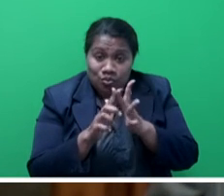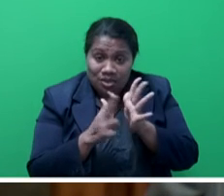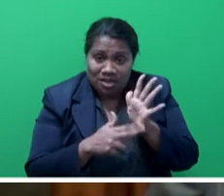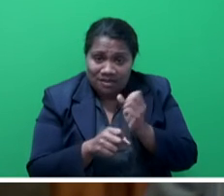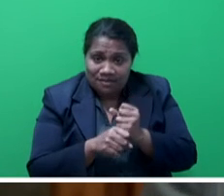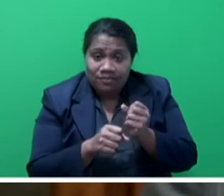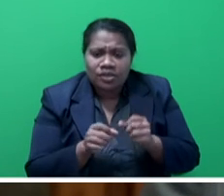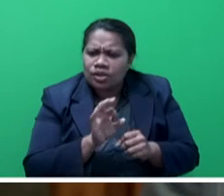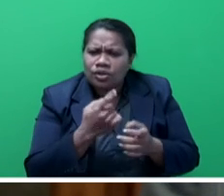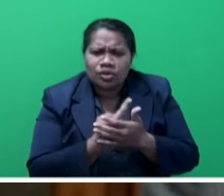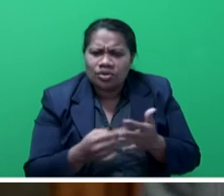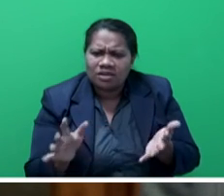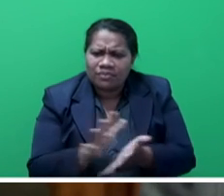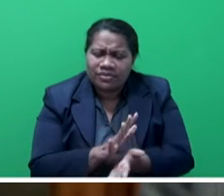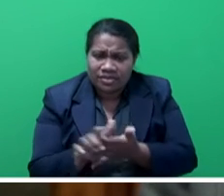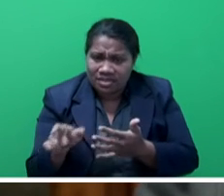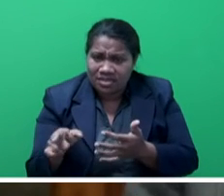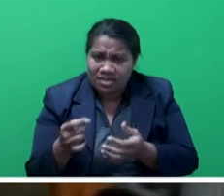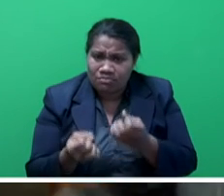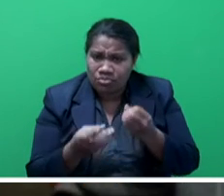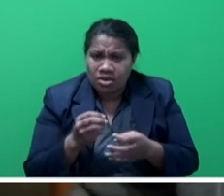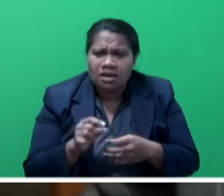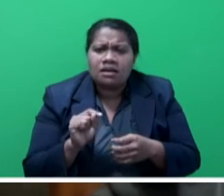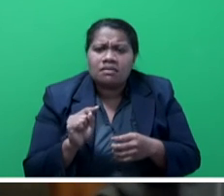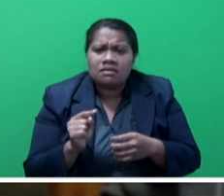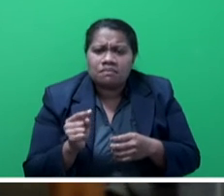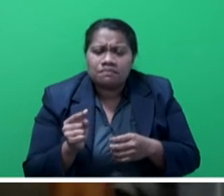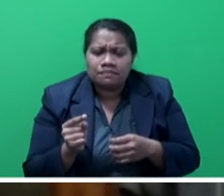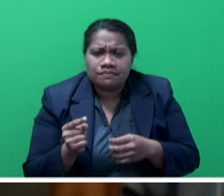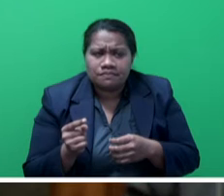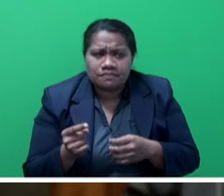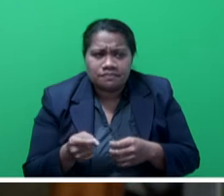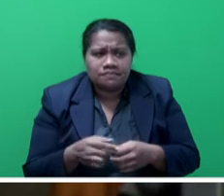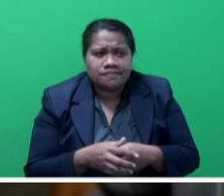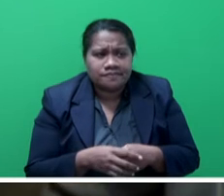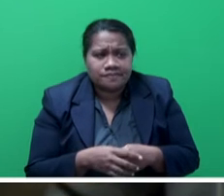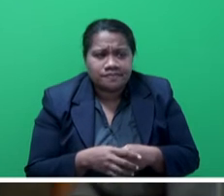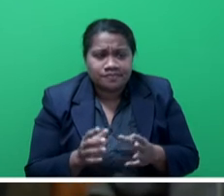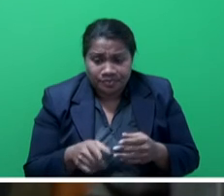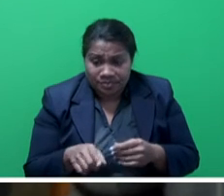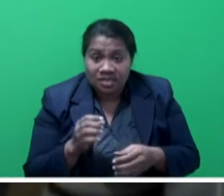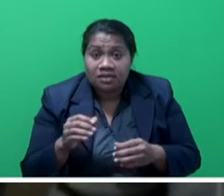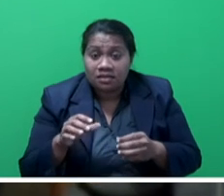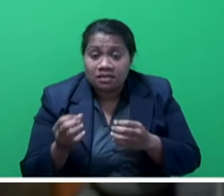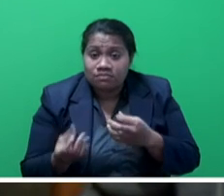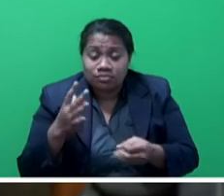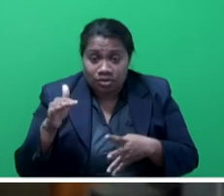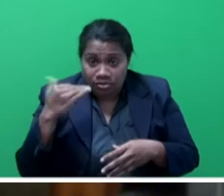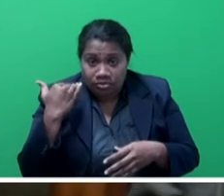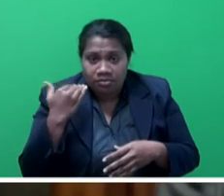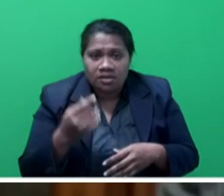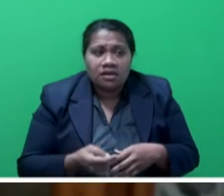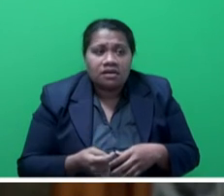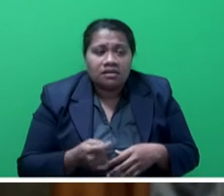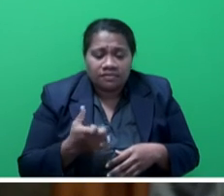but rendered the entire CWM Hospital west wing boiler room unusable after the technical assessment by the Ministry of